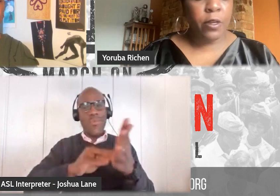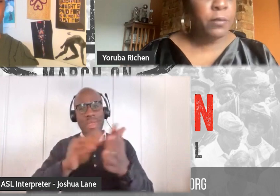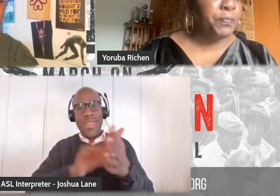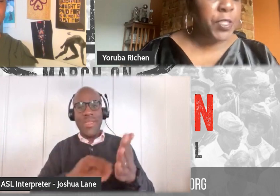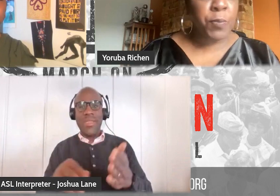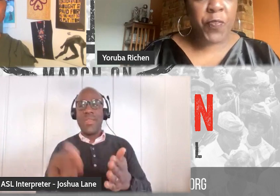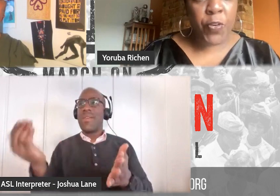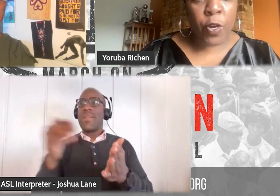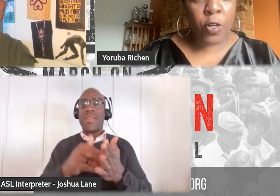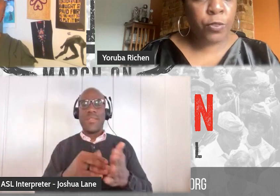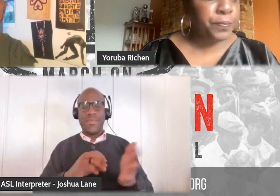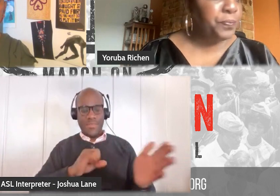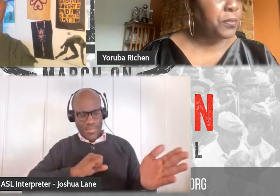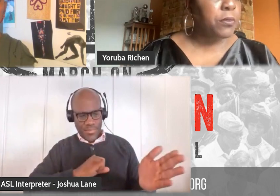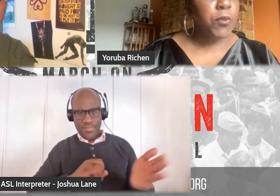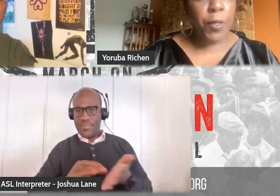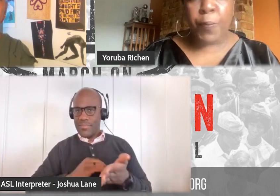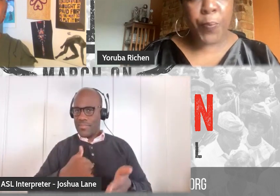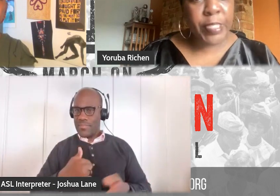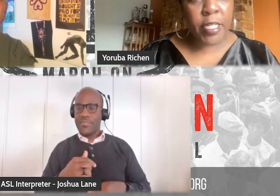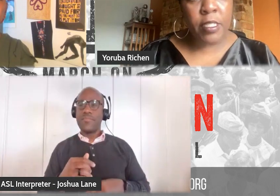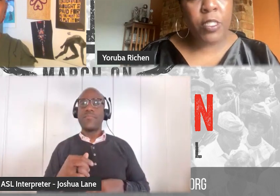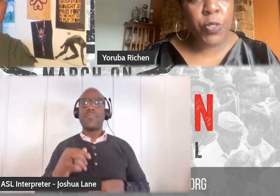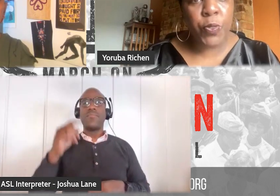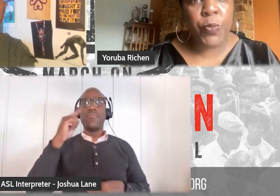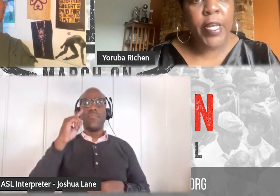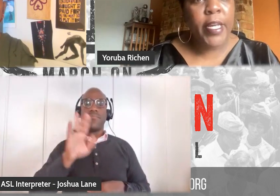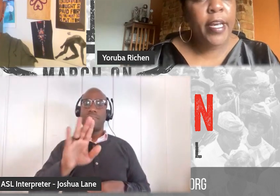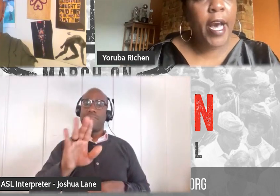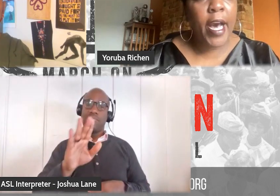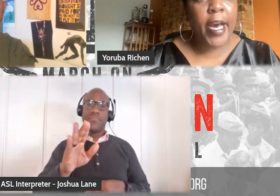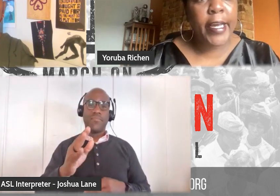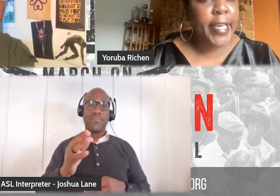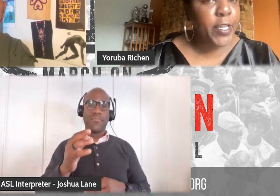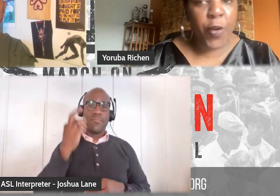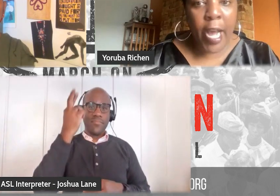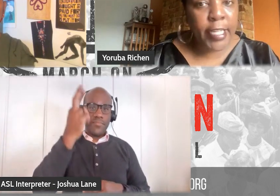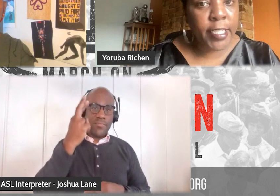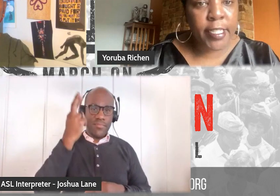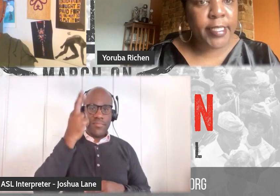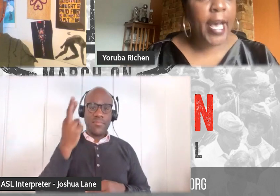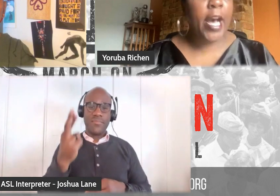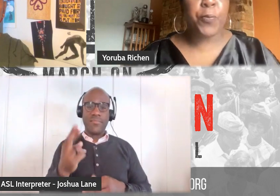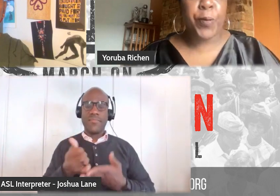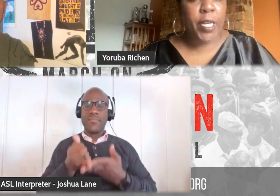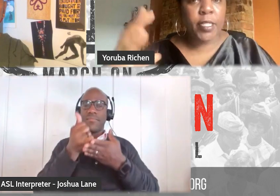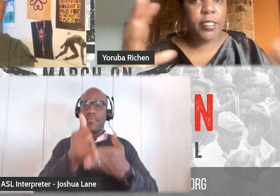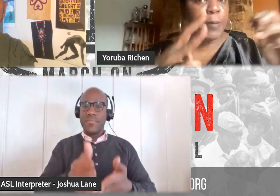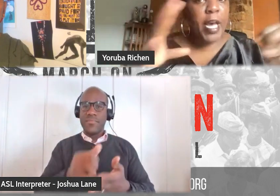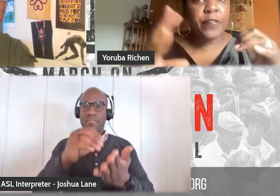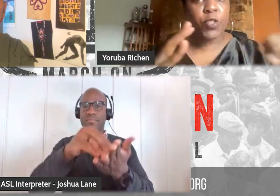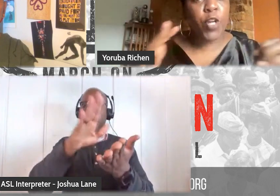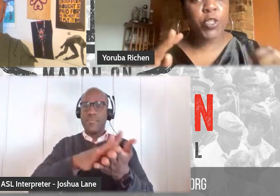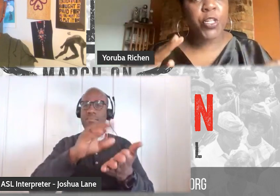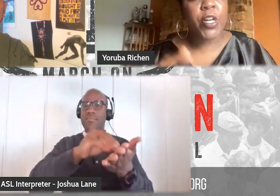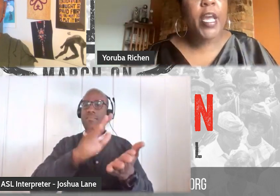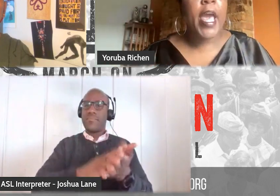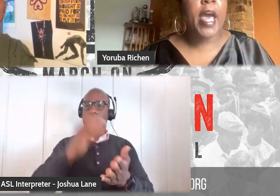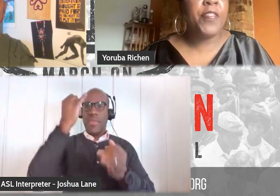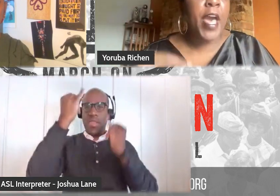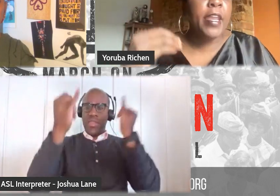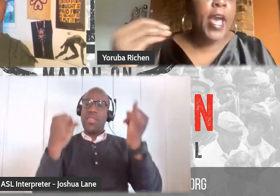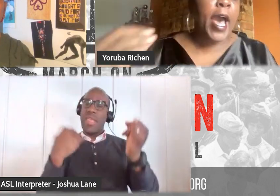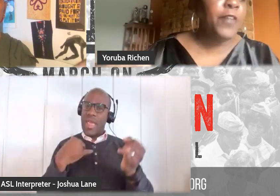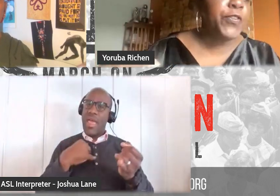again, for, excuse me, for your own purposes to, uh, get your ideas down, put it in some kind of structure.